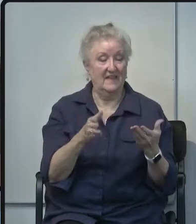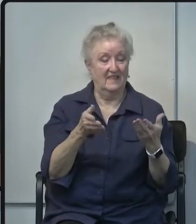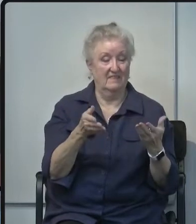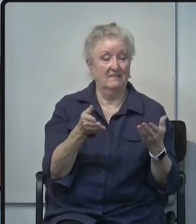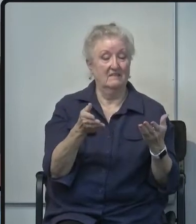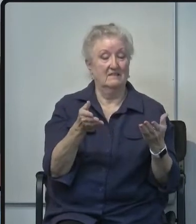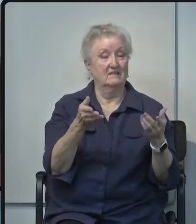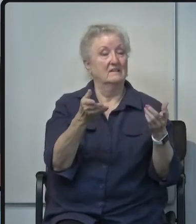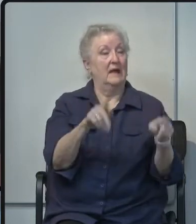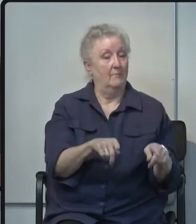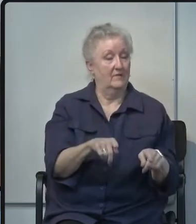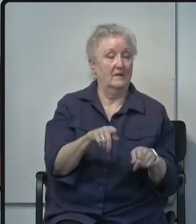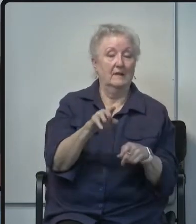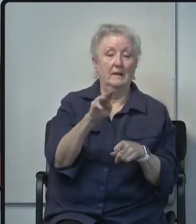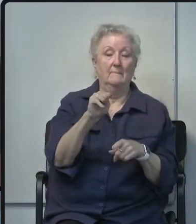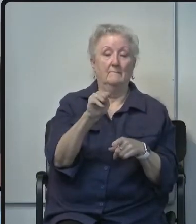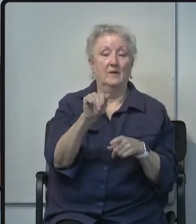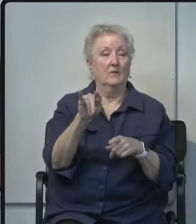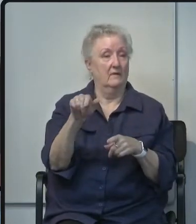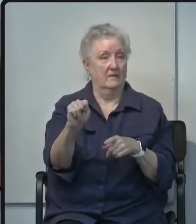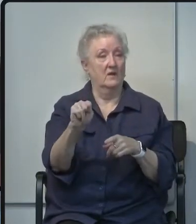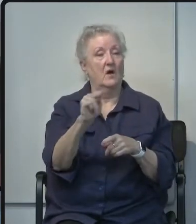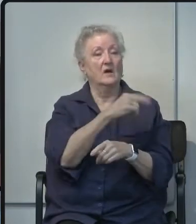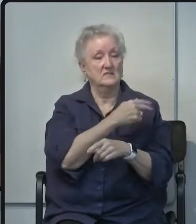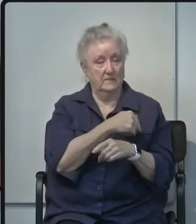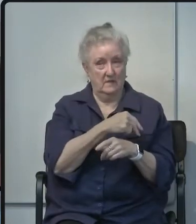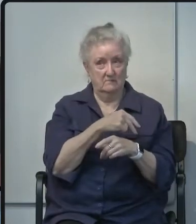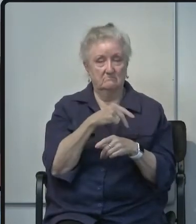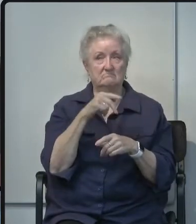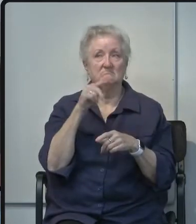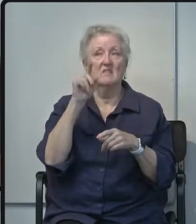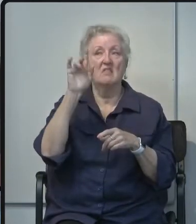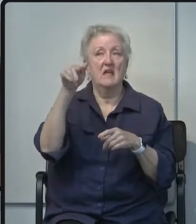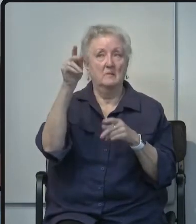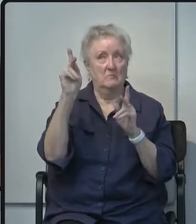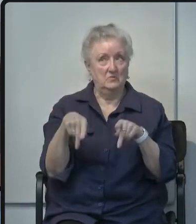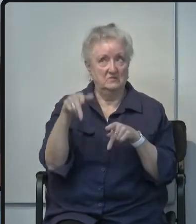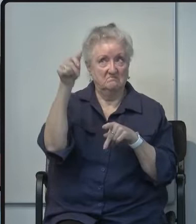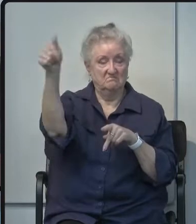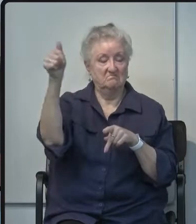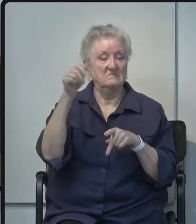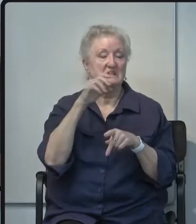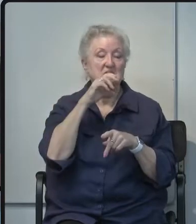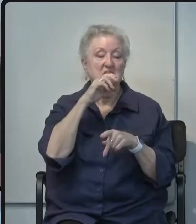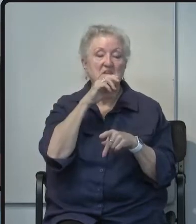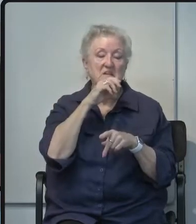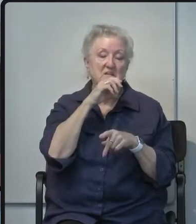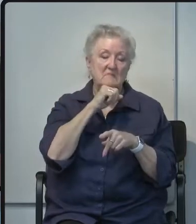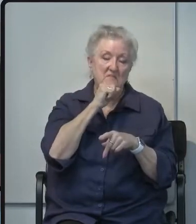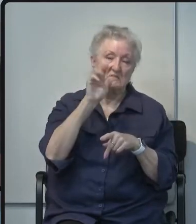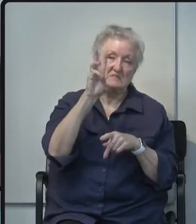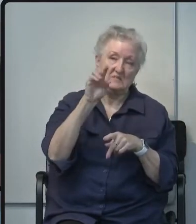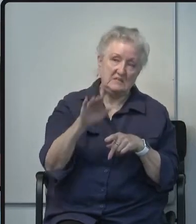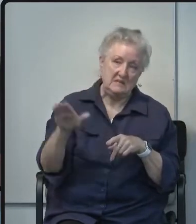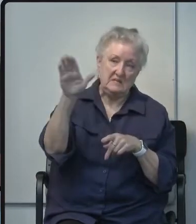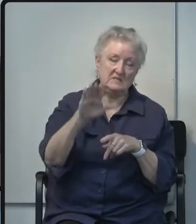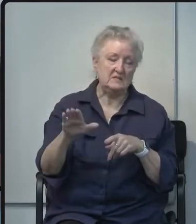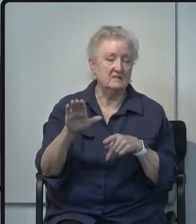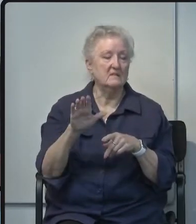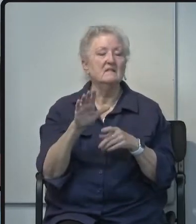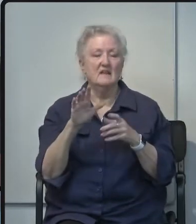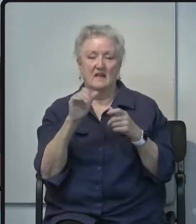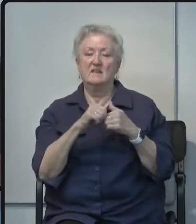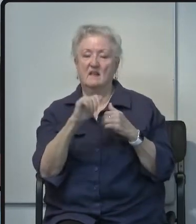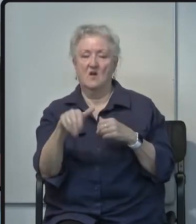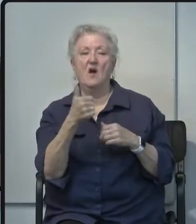hospital in a person in their 60s with underlying health conditions who was in intensive care and